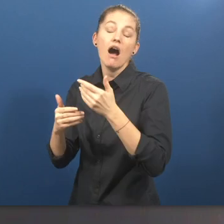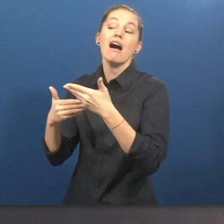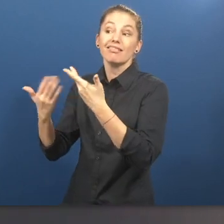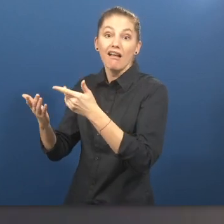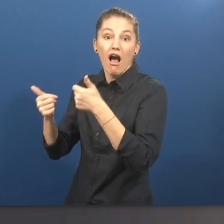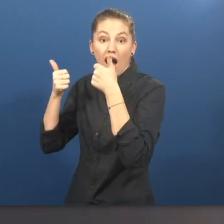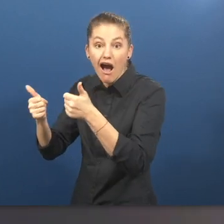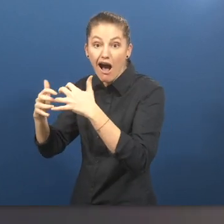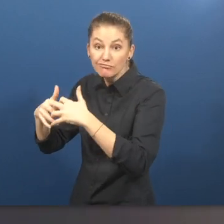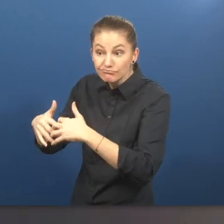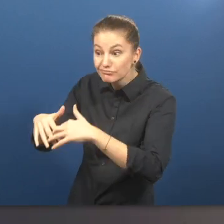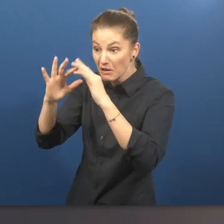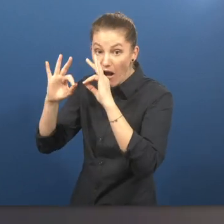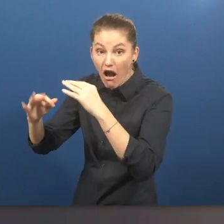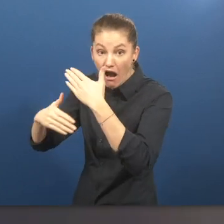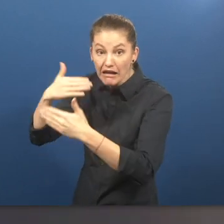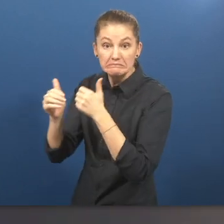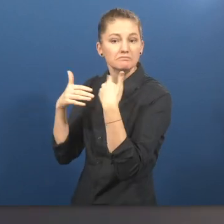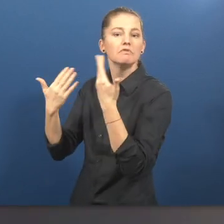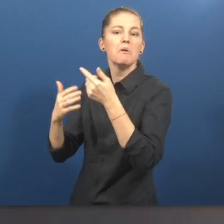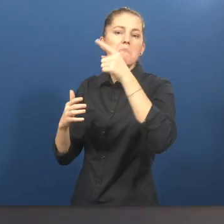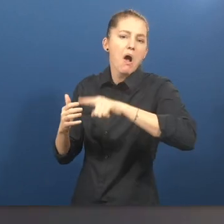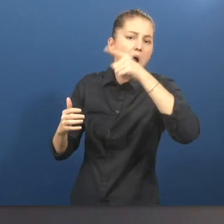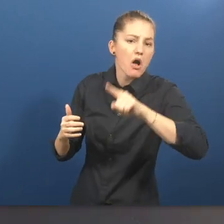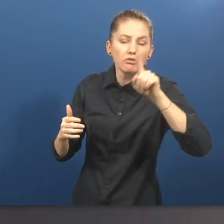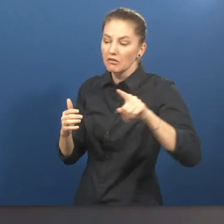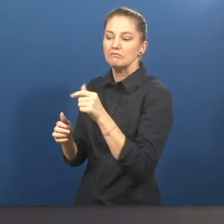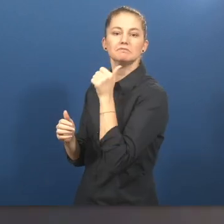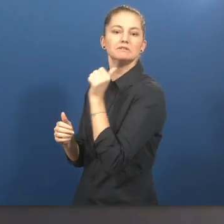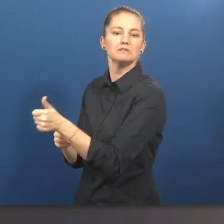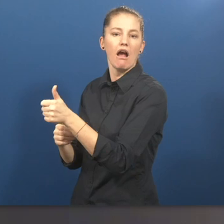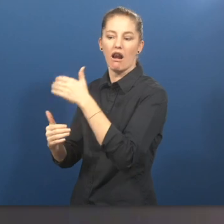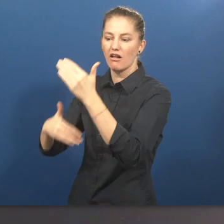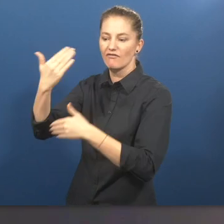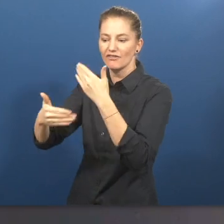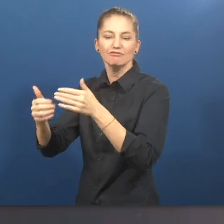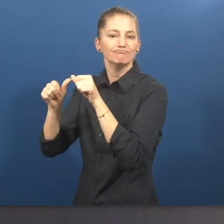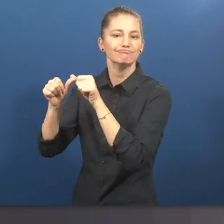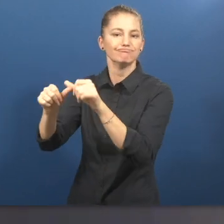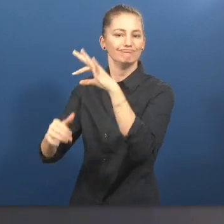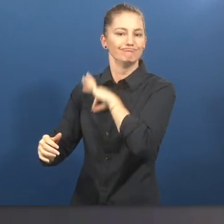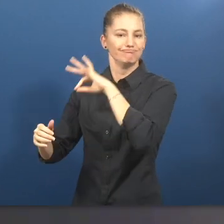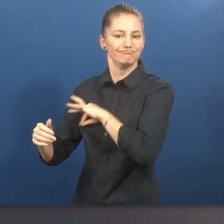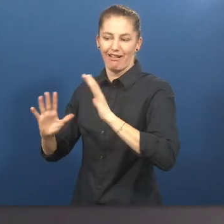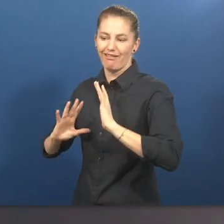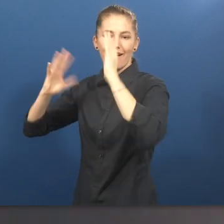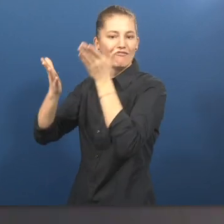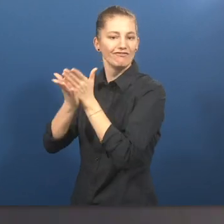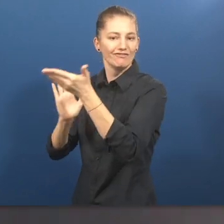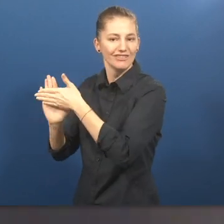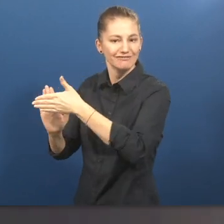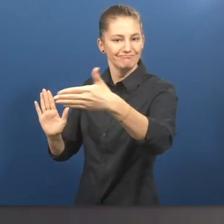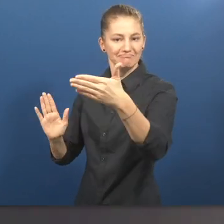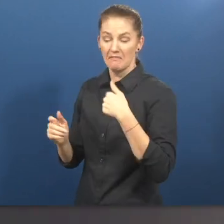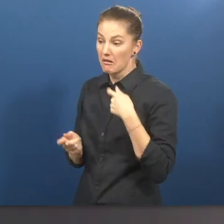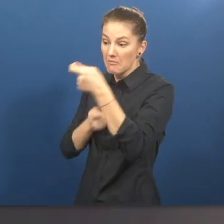has started, you know, in a couple of months, the cafe is self-sustainable for a lifetime, which means that we do not need money to run the